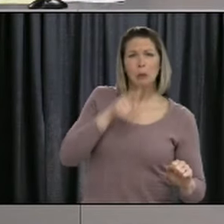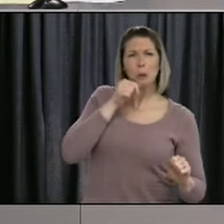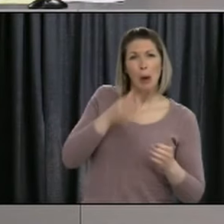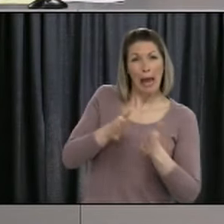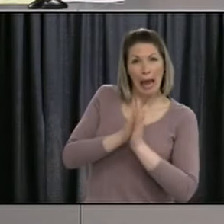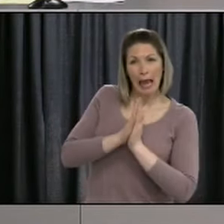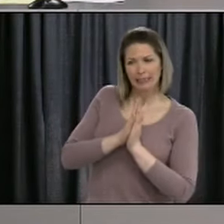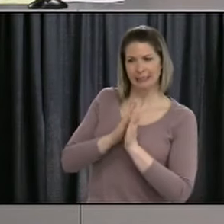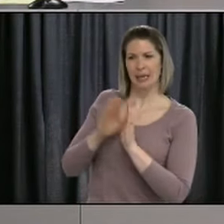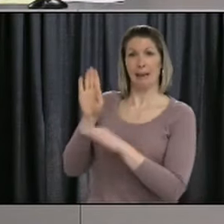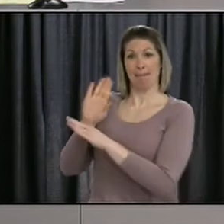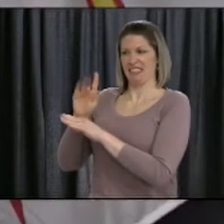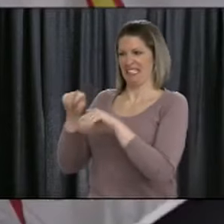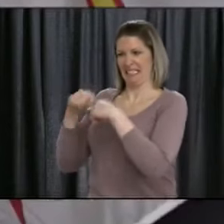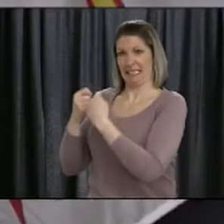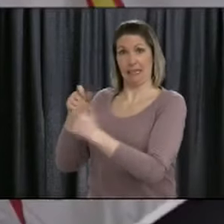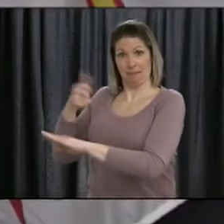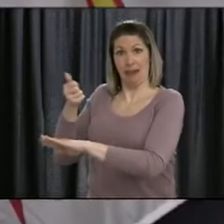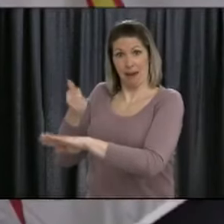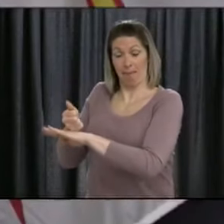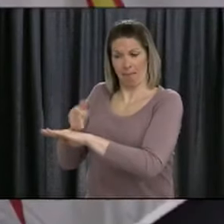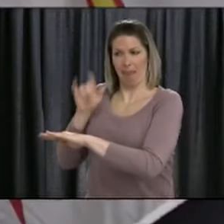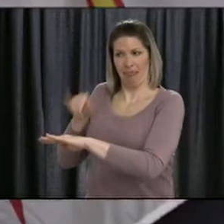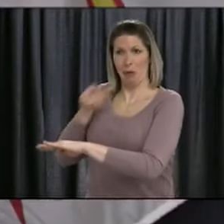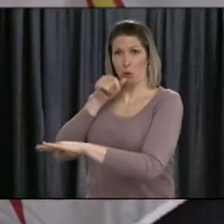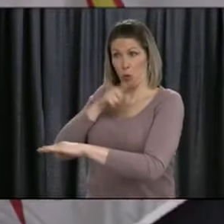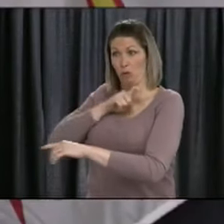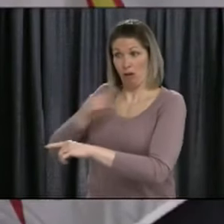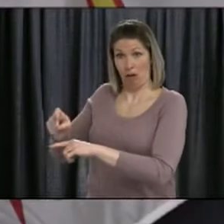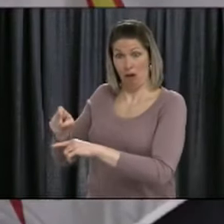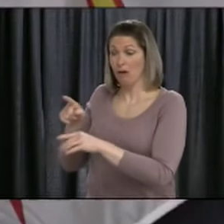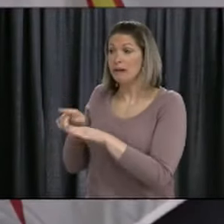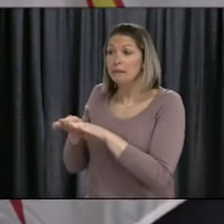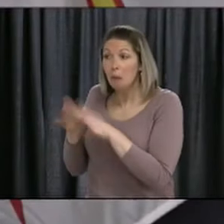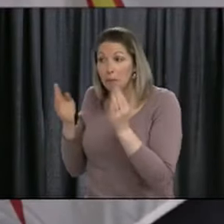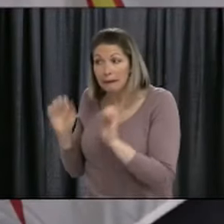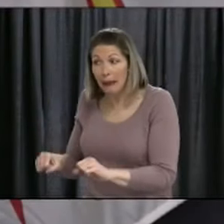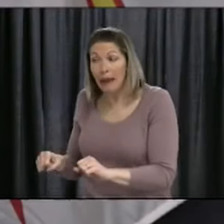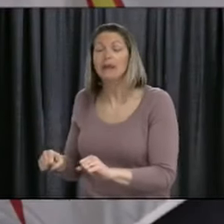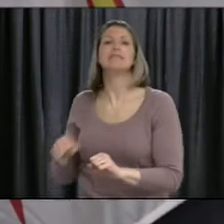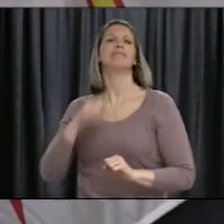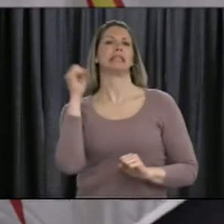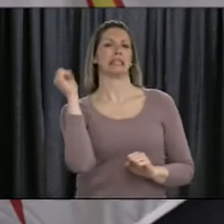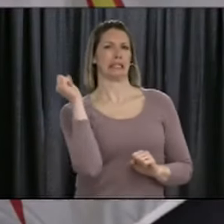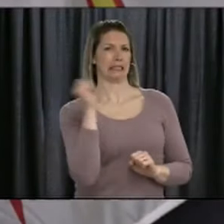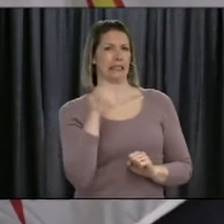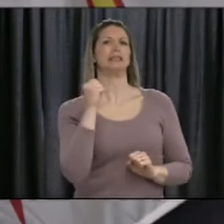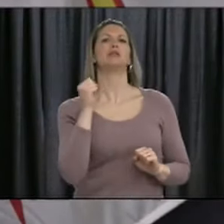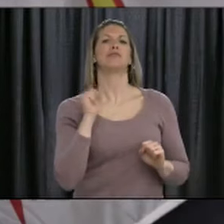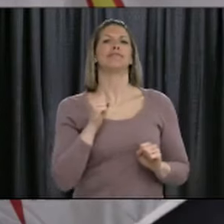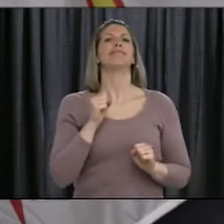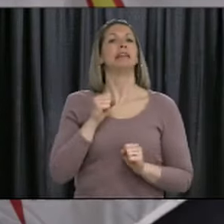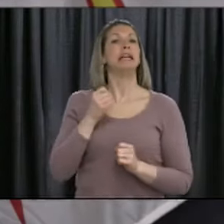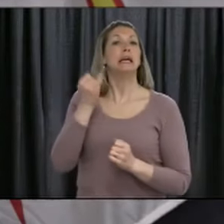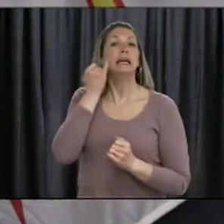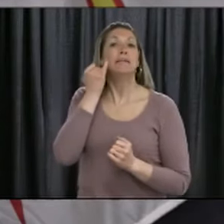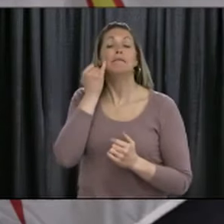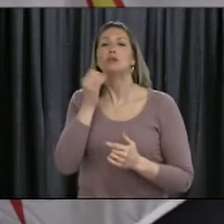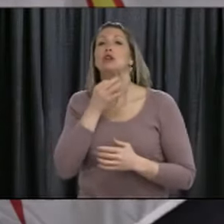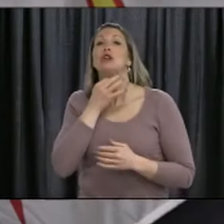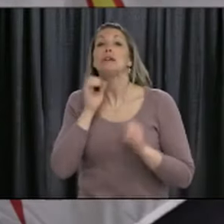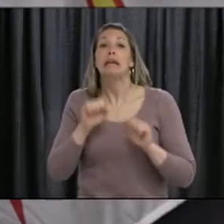Yes, so that information will be provided to the people who are helping businesses try to navigate this.